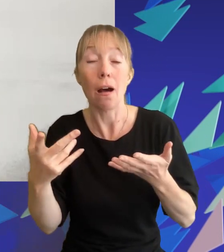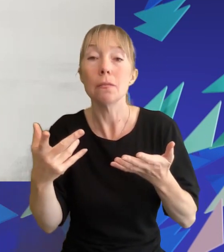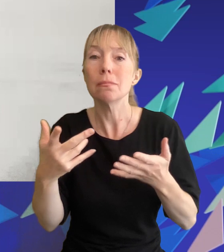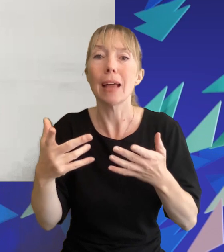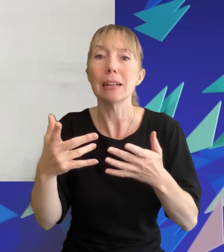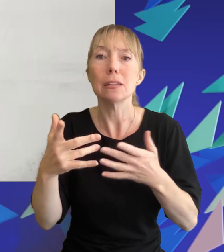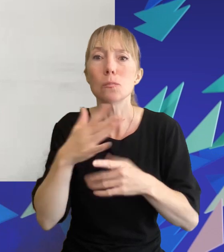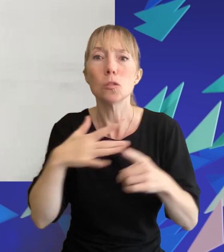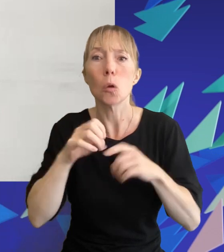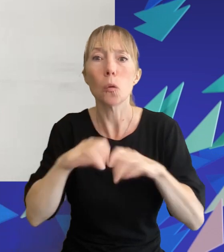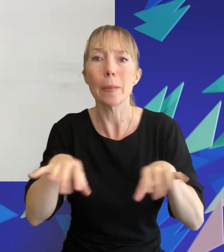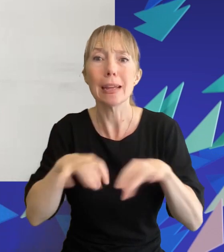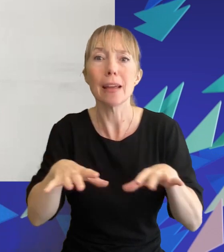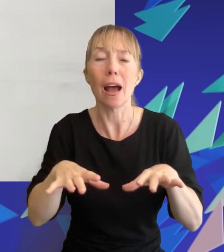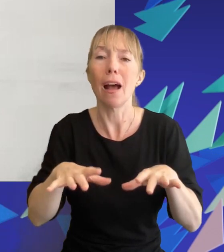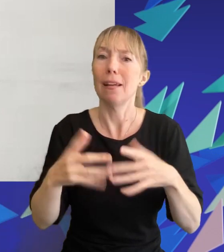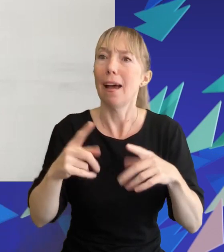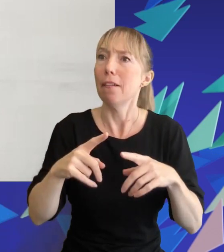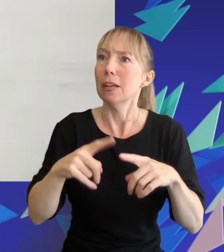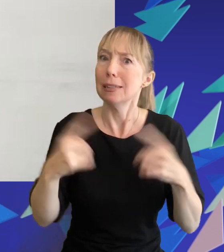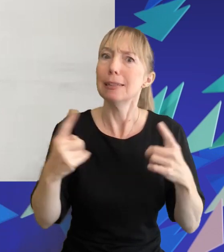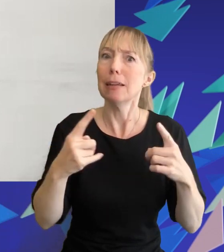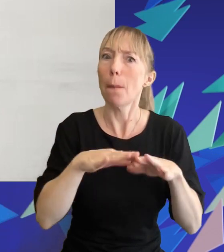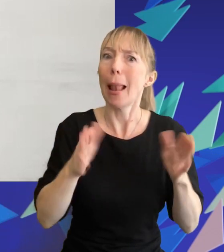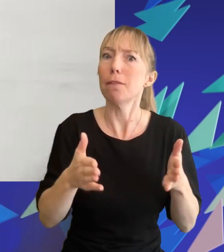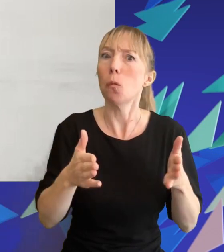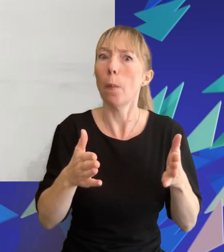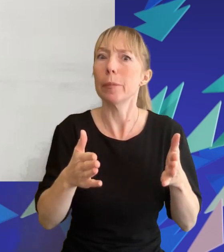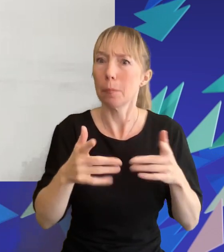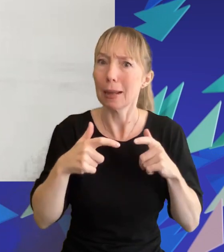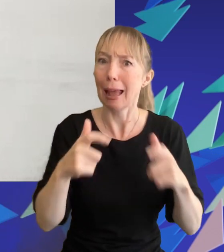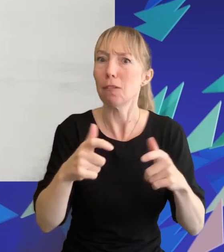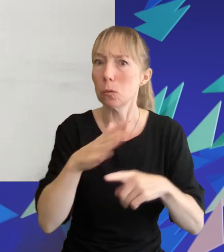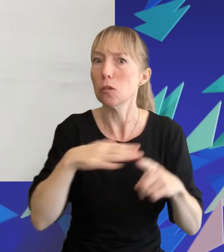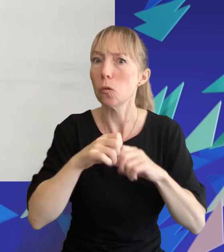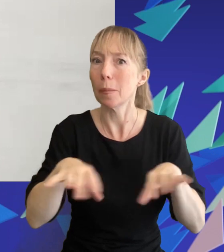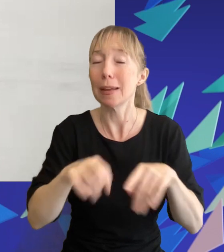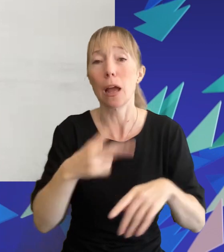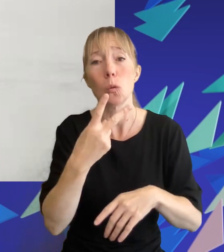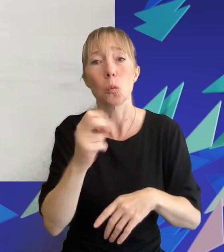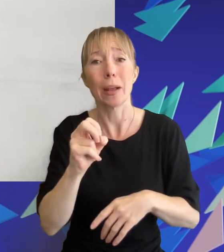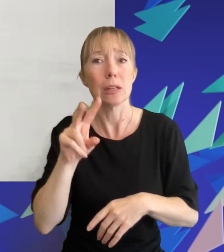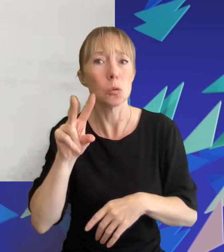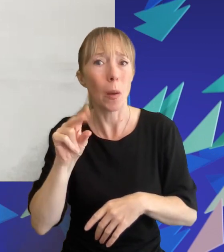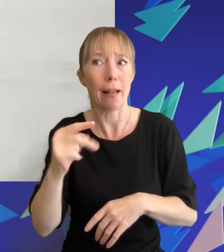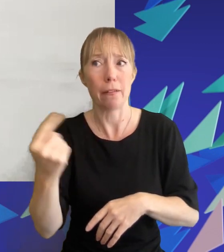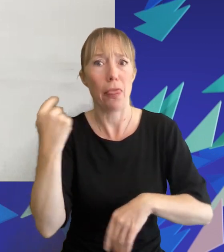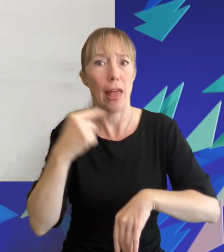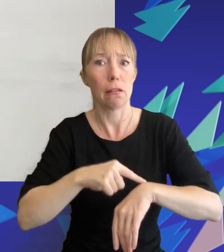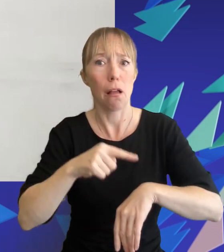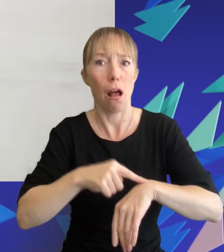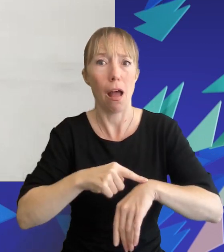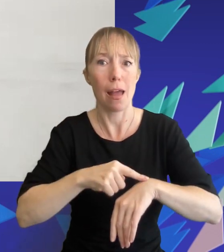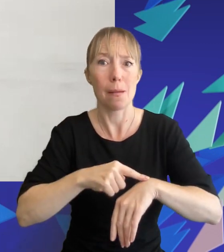time but that's kind of been a constant thing and in 2012 and around that time when the hunger games was just coming out